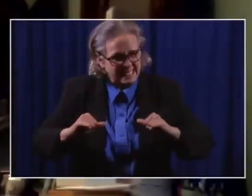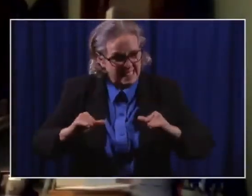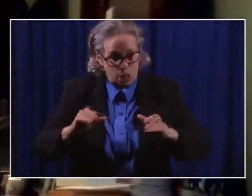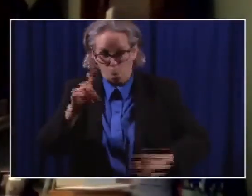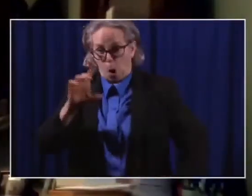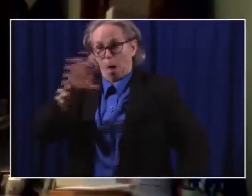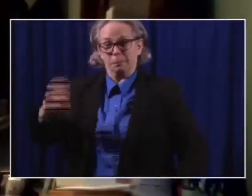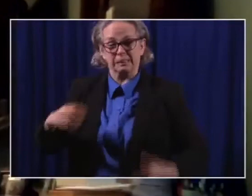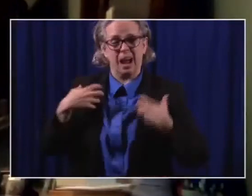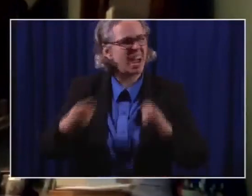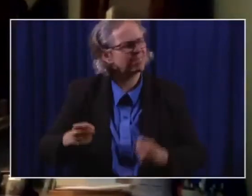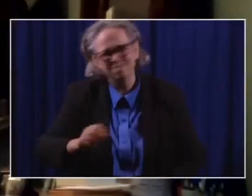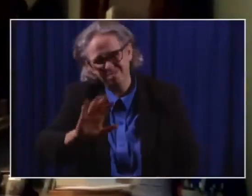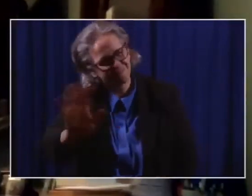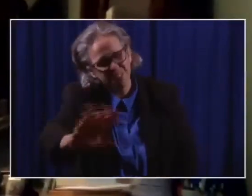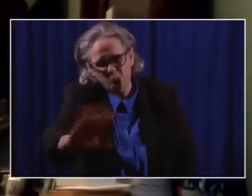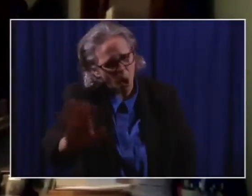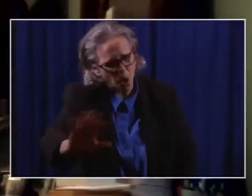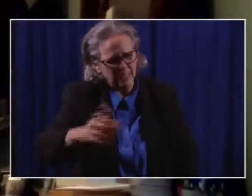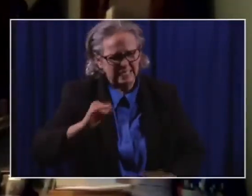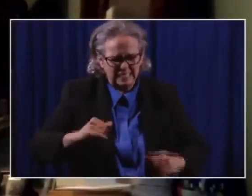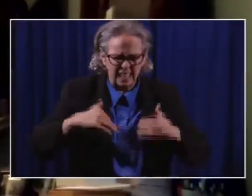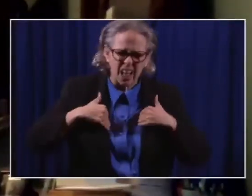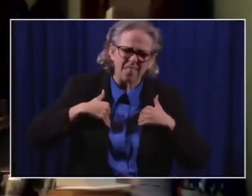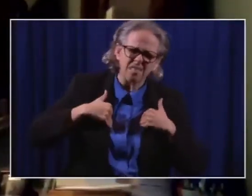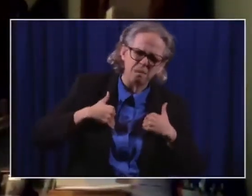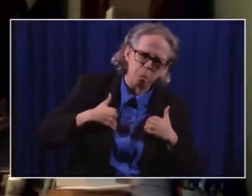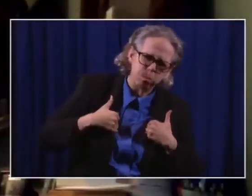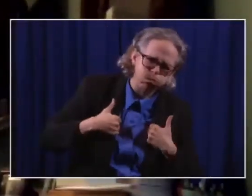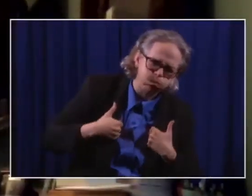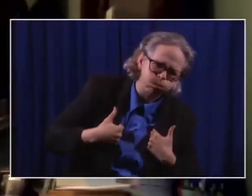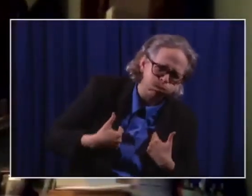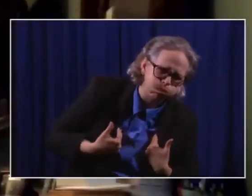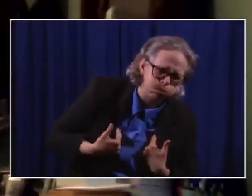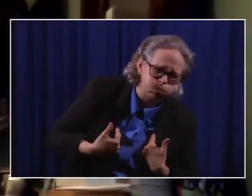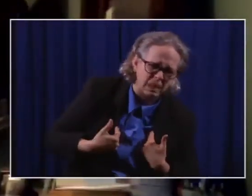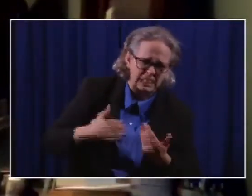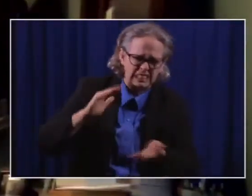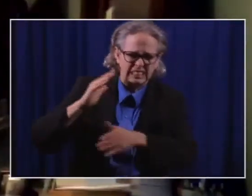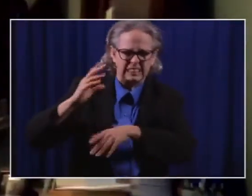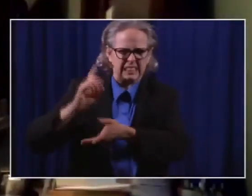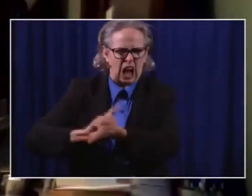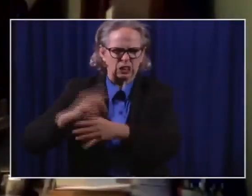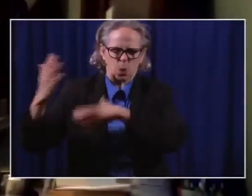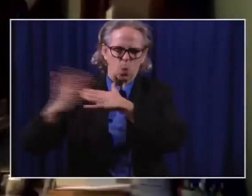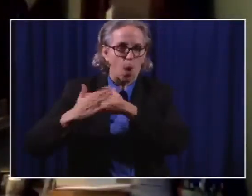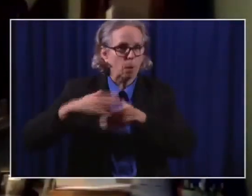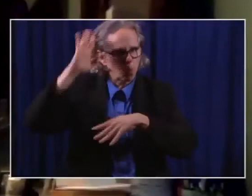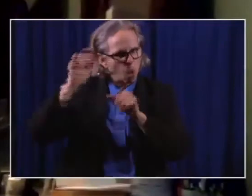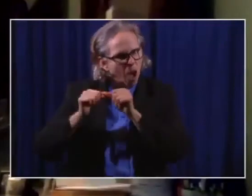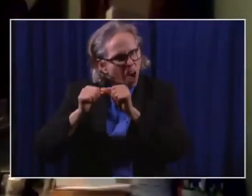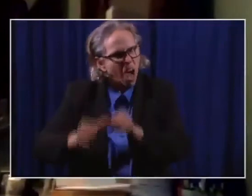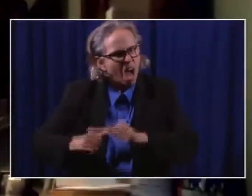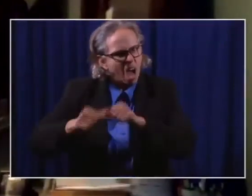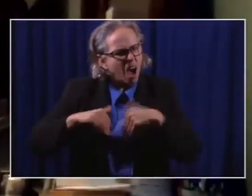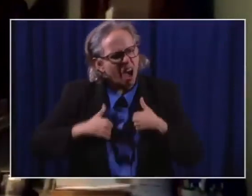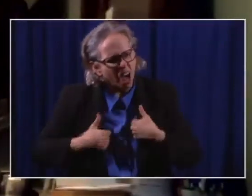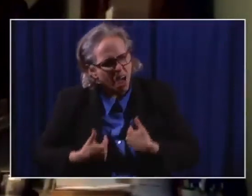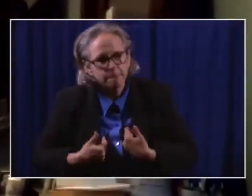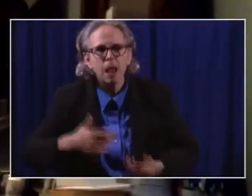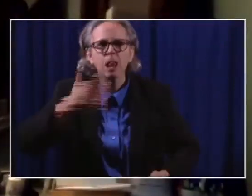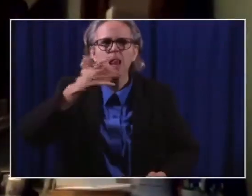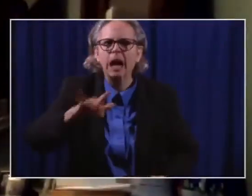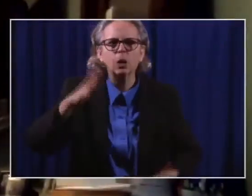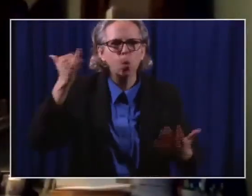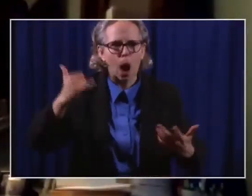particularly, and my doctors say it could last for quite some time. But I survived, I'm alive, and it very well could have gone